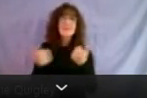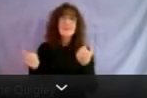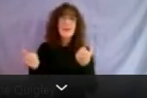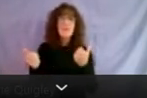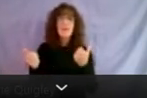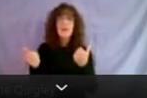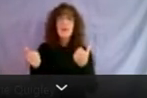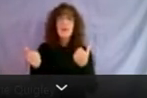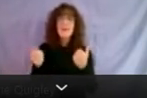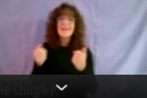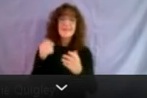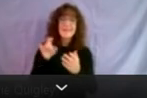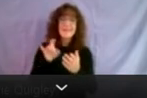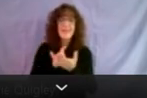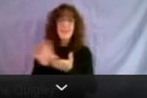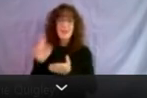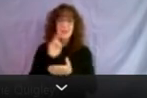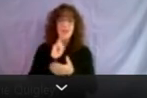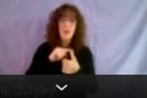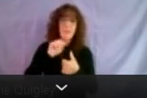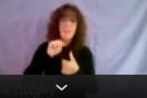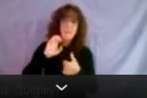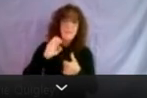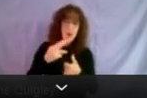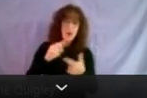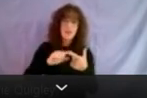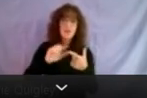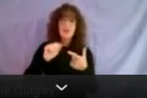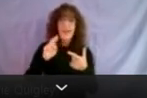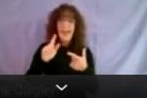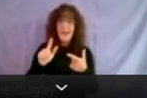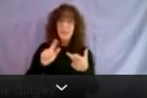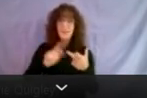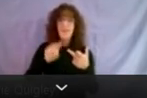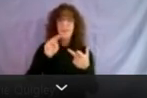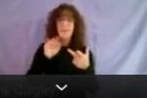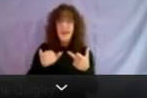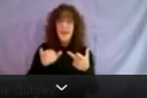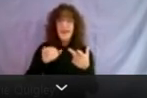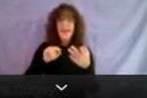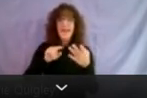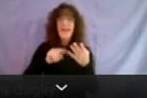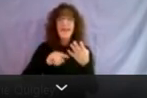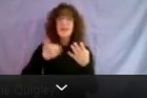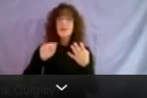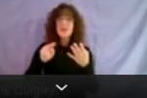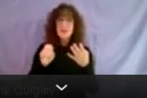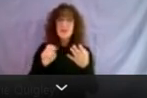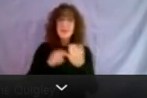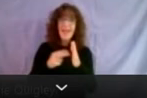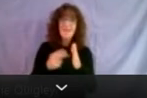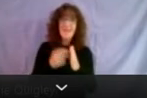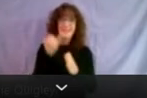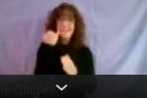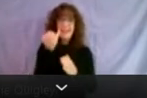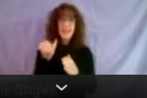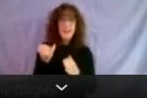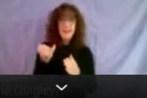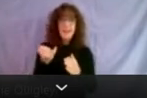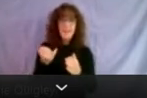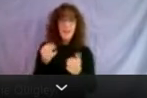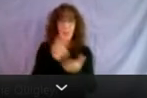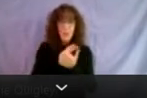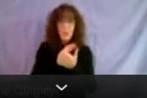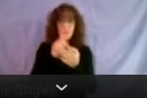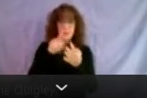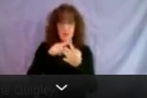for March, April, May, and June. And as Tony was saying, that means that if someone were to lose all those cases,